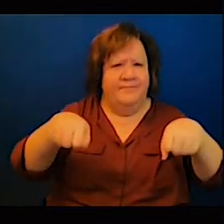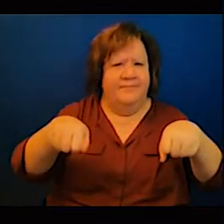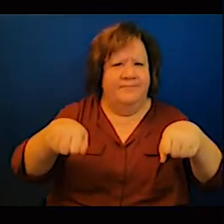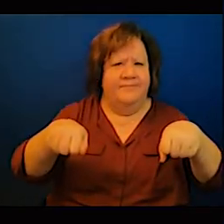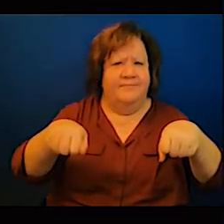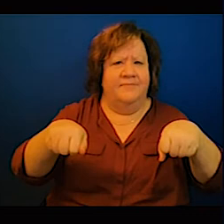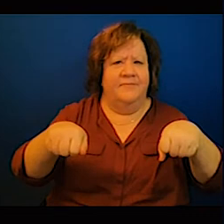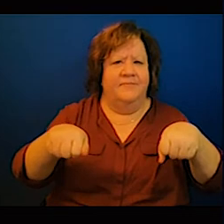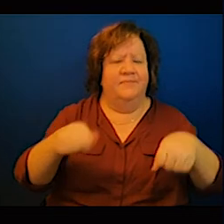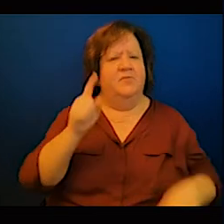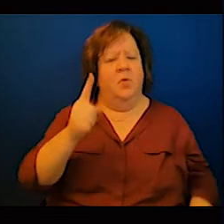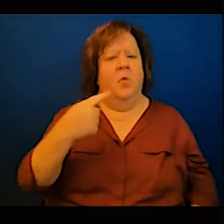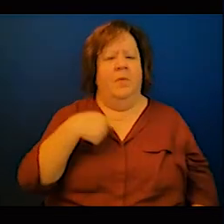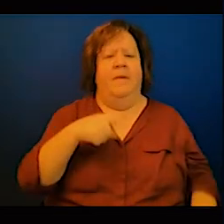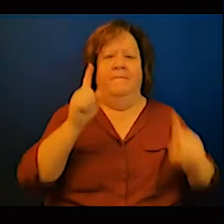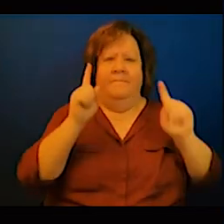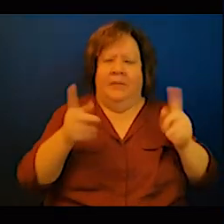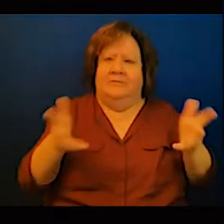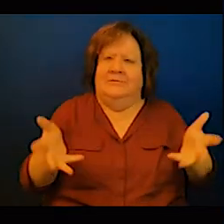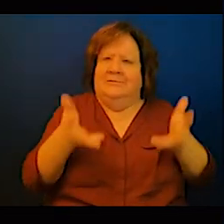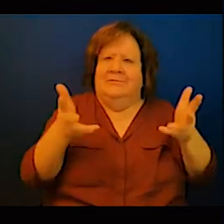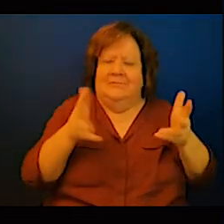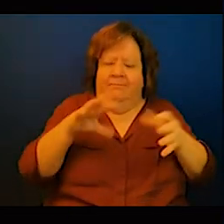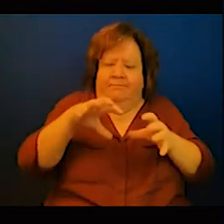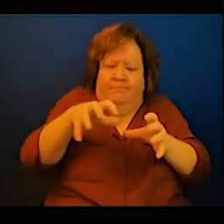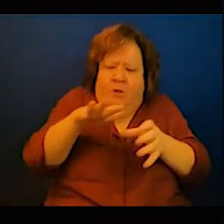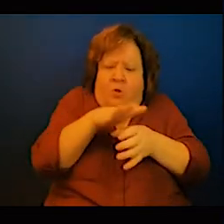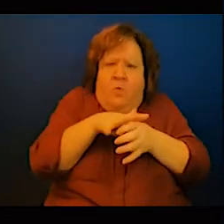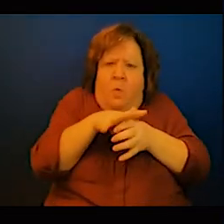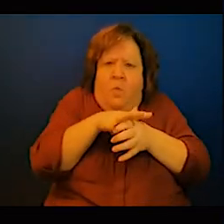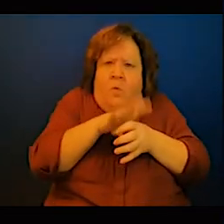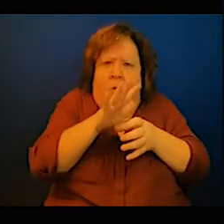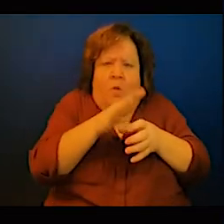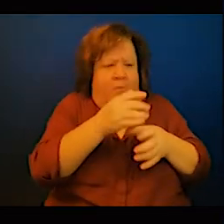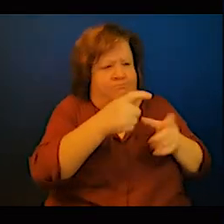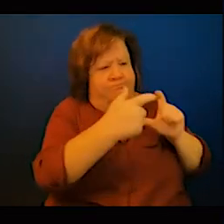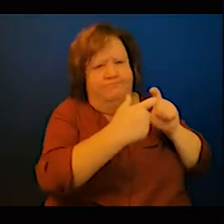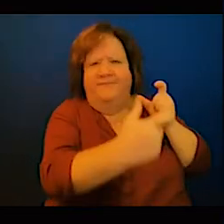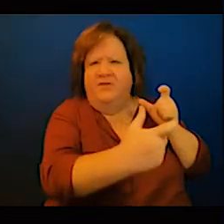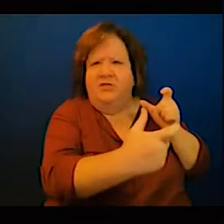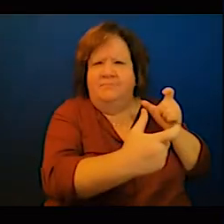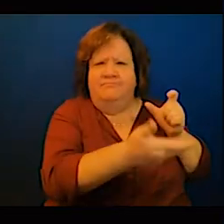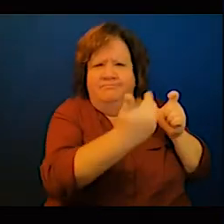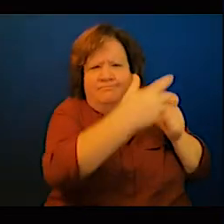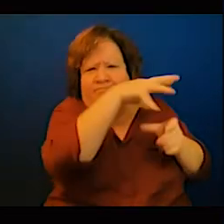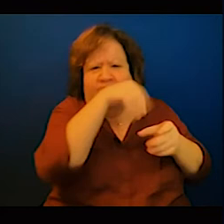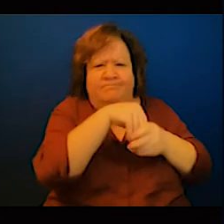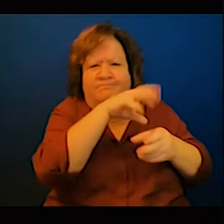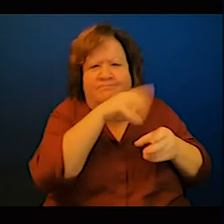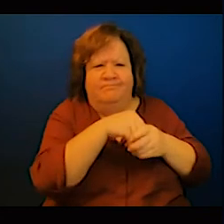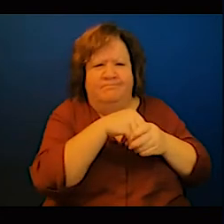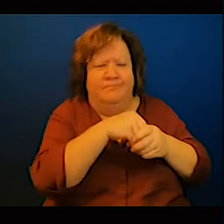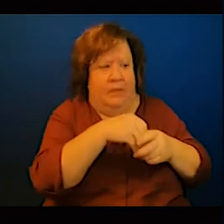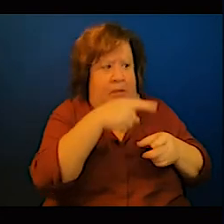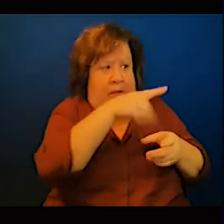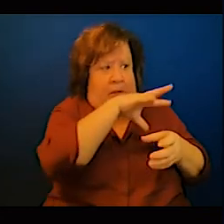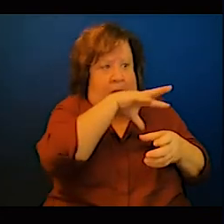for socio-economic development that Africa so crucially needs it will be at the basis of